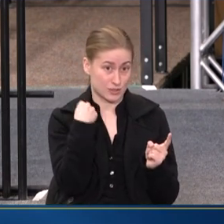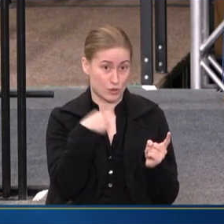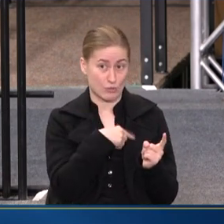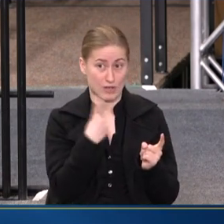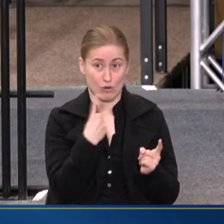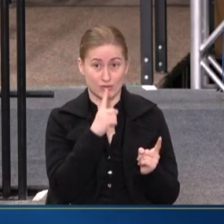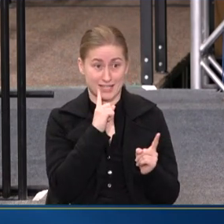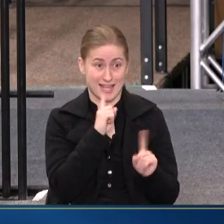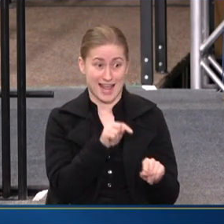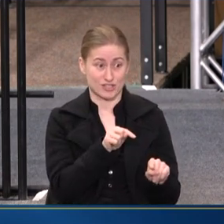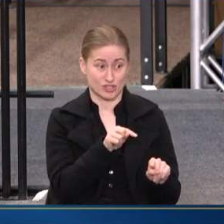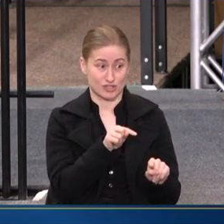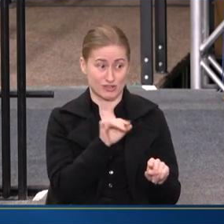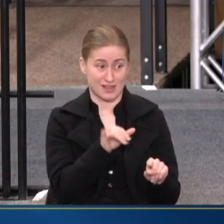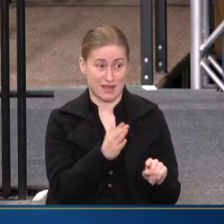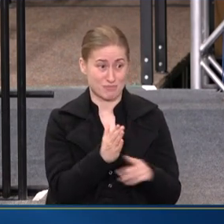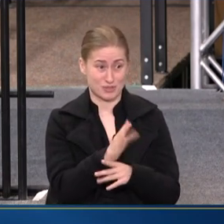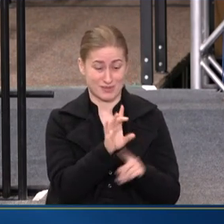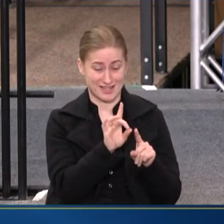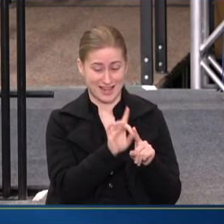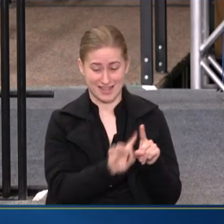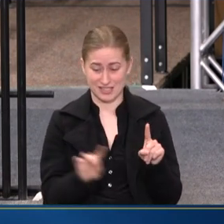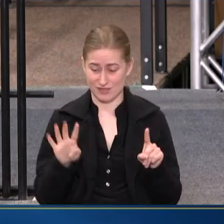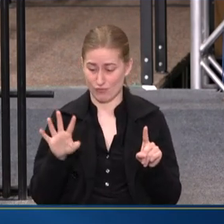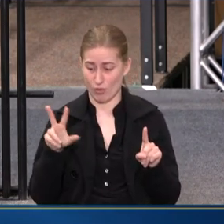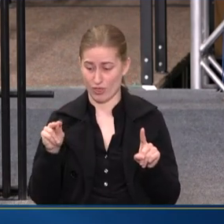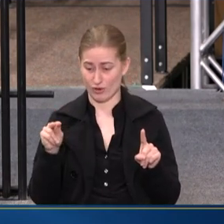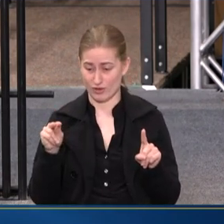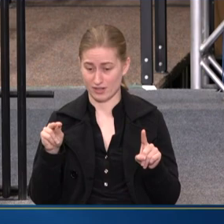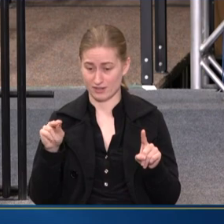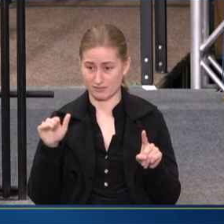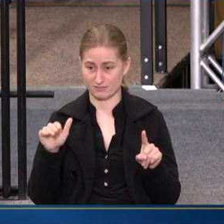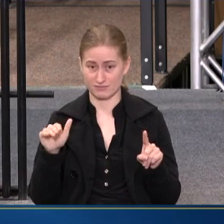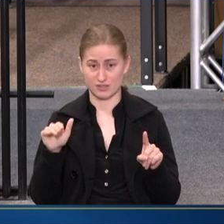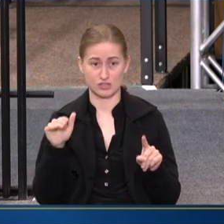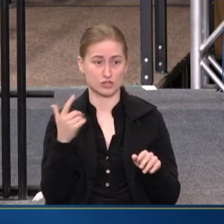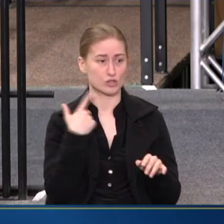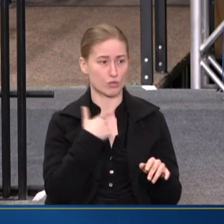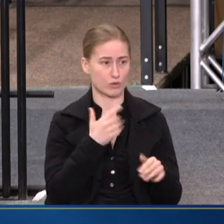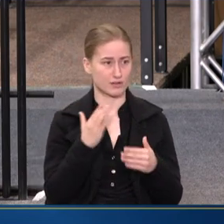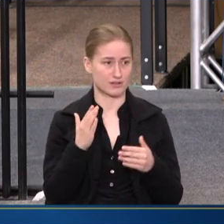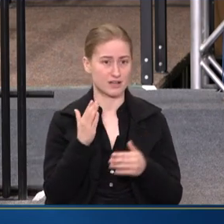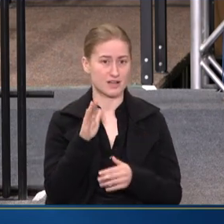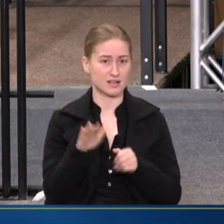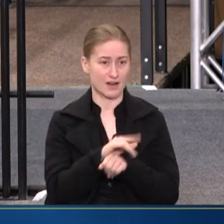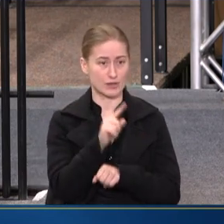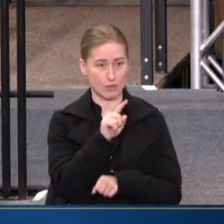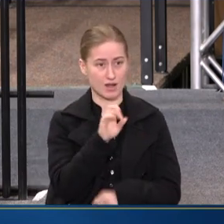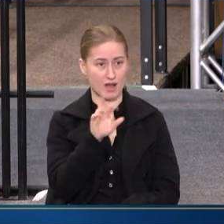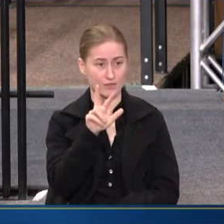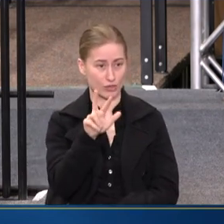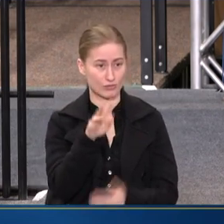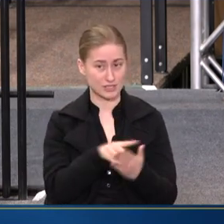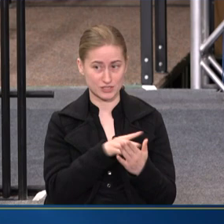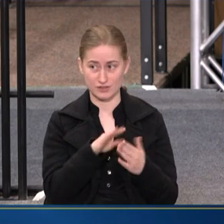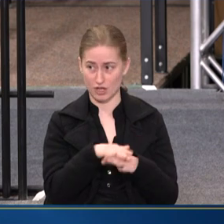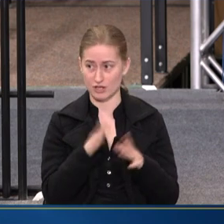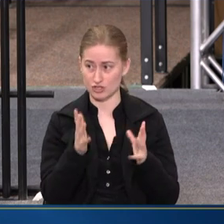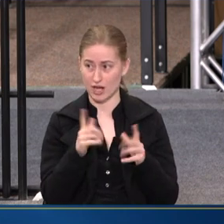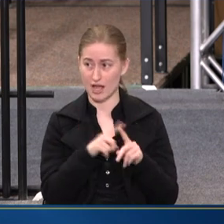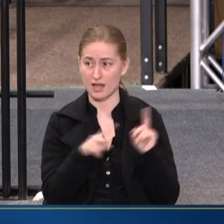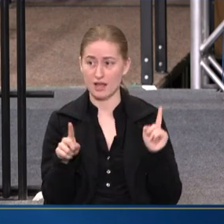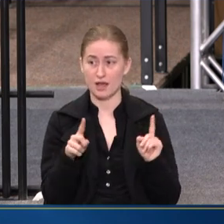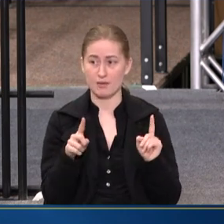WE ONLY ANSWER THAT BETWEEN 8 PM AND 4.30 AM, SO WE'RE COVERING ONE OF THREE SHIFTS ON CHAT. BUT THROUGH